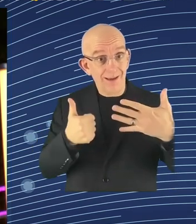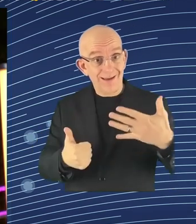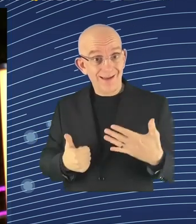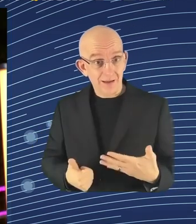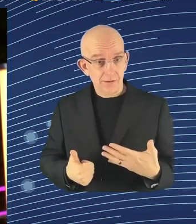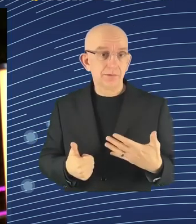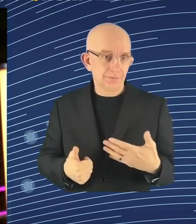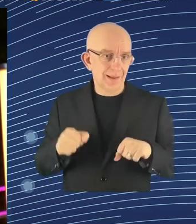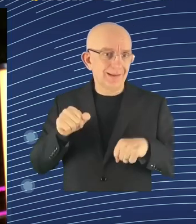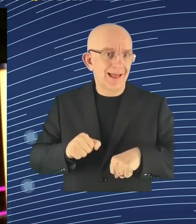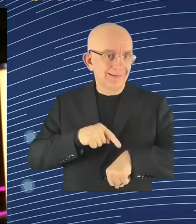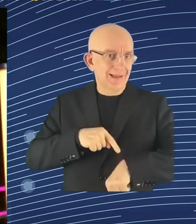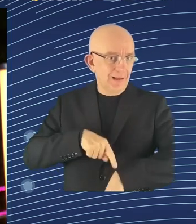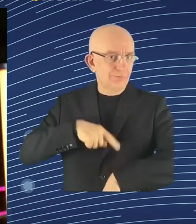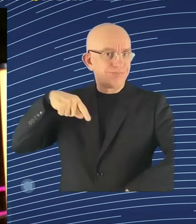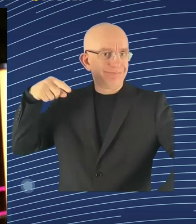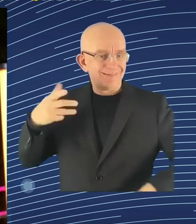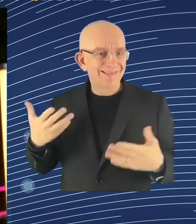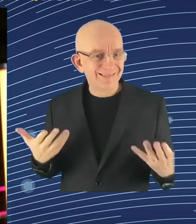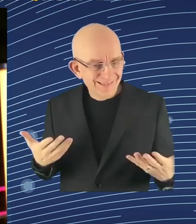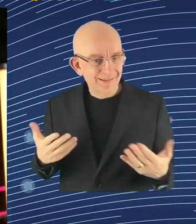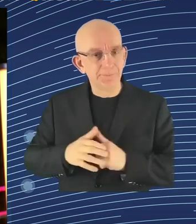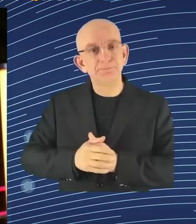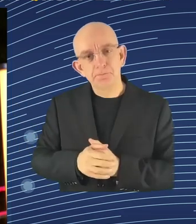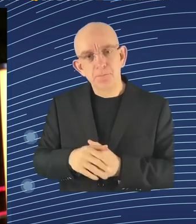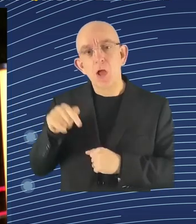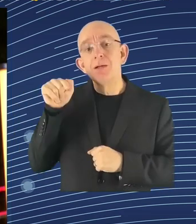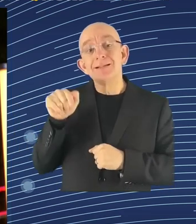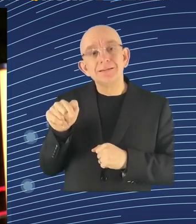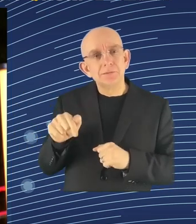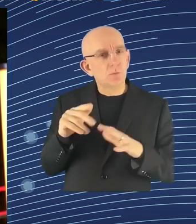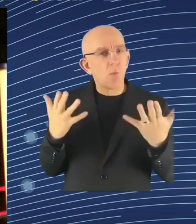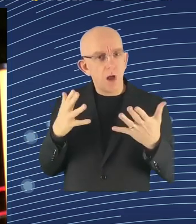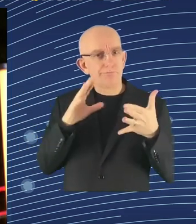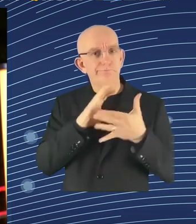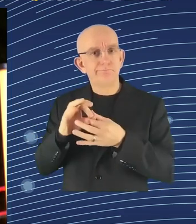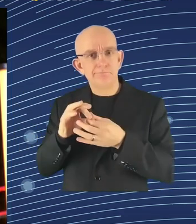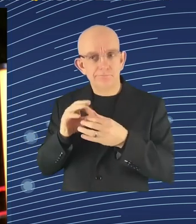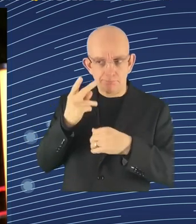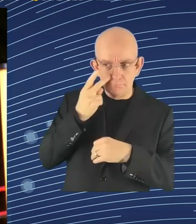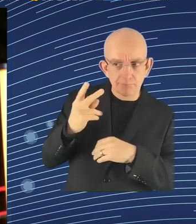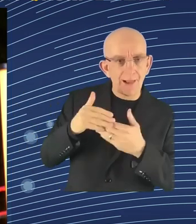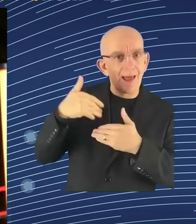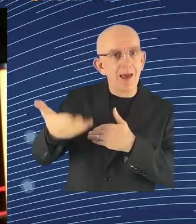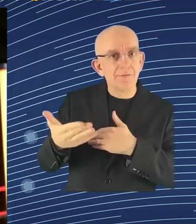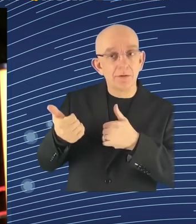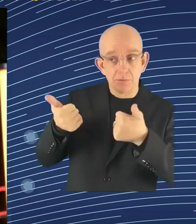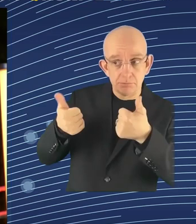And you do not, normally you do not know how the algorithm works because the algorithm has